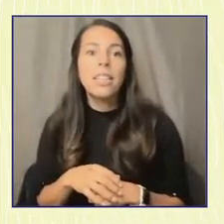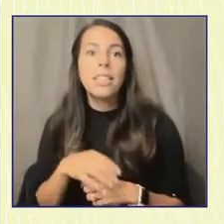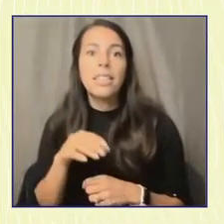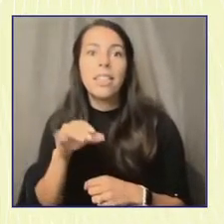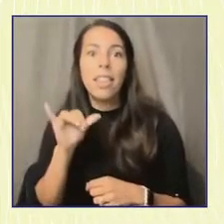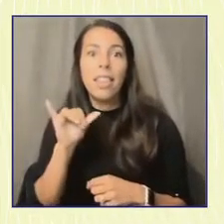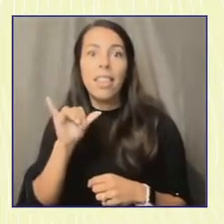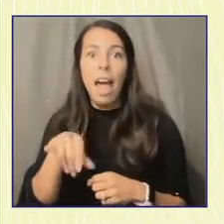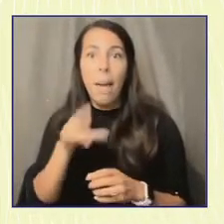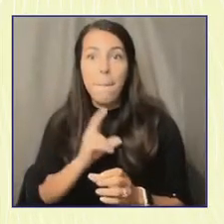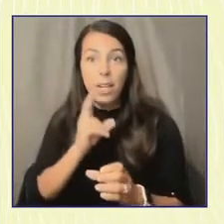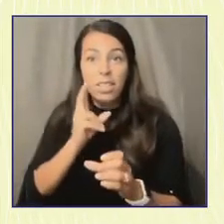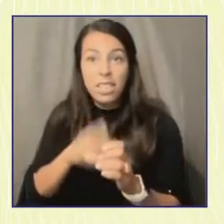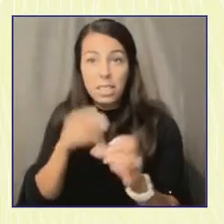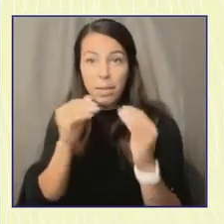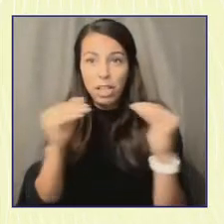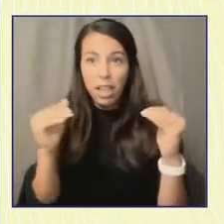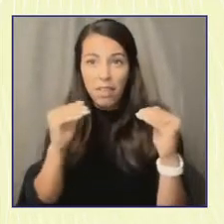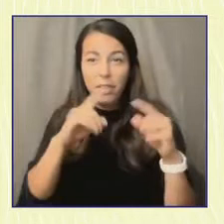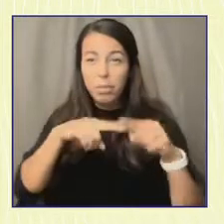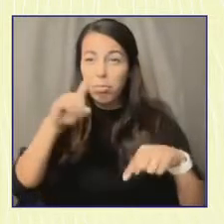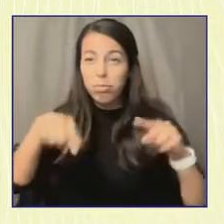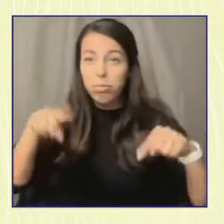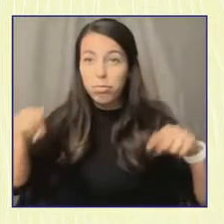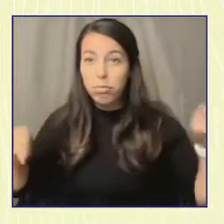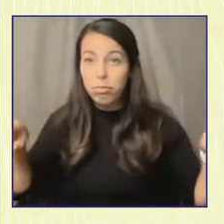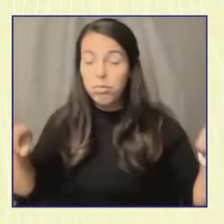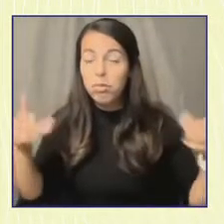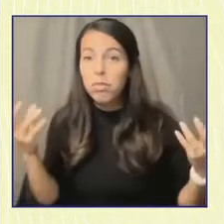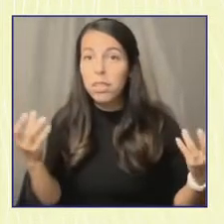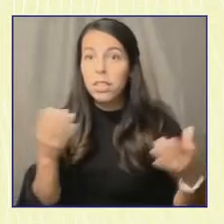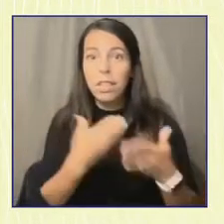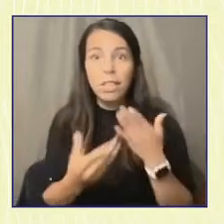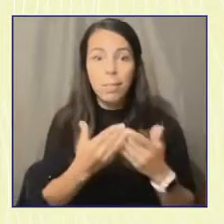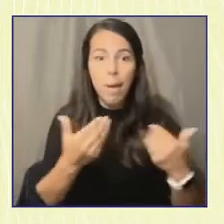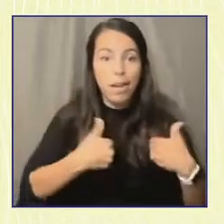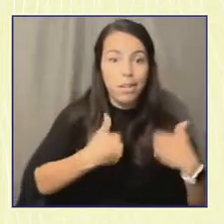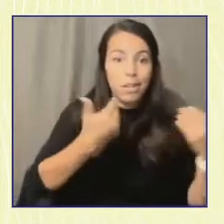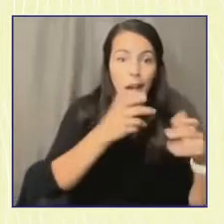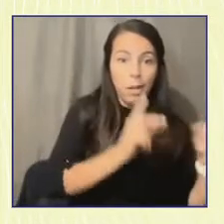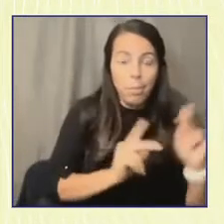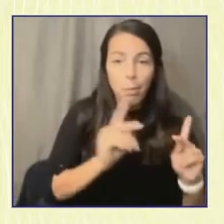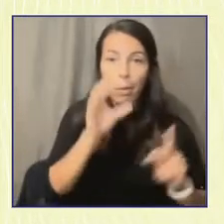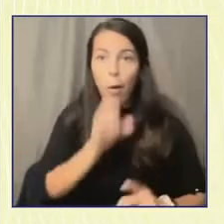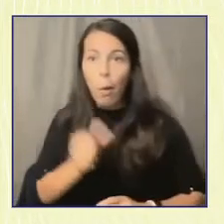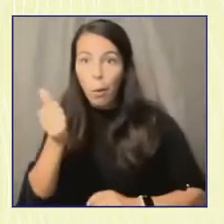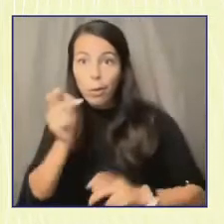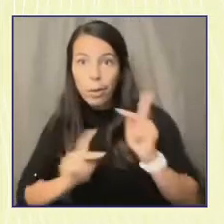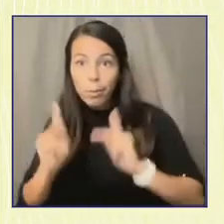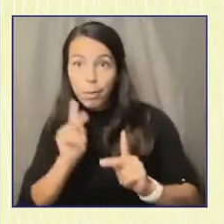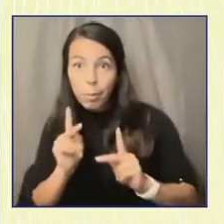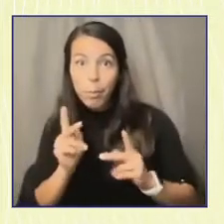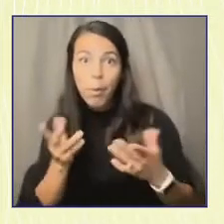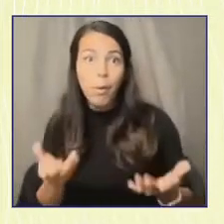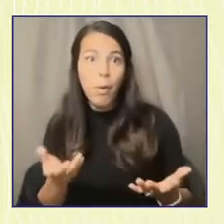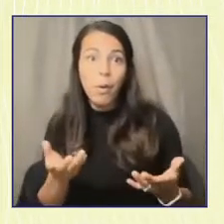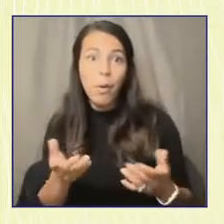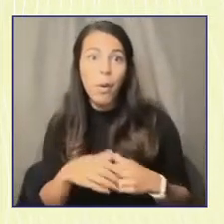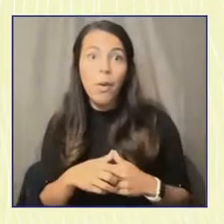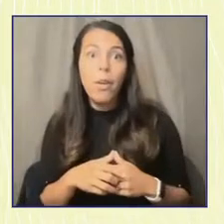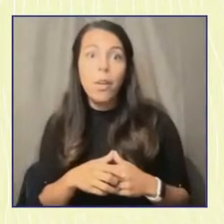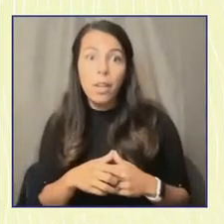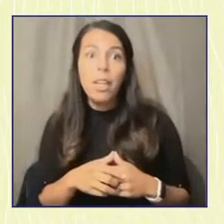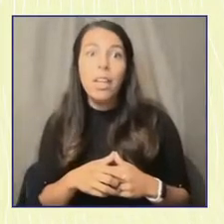participation in elections, whether it's between youth and older folks or amongst young people, is much